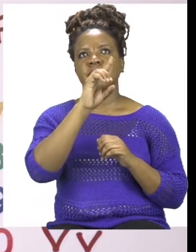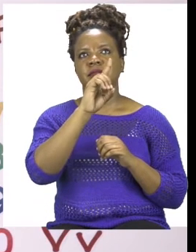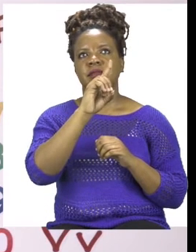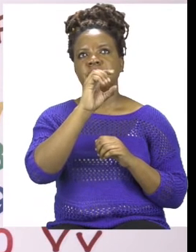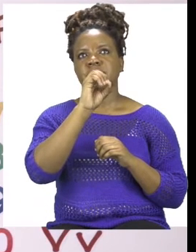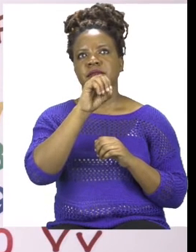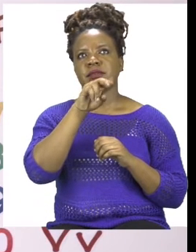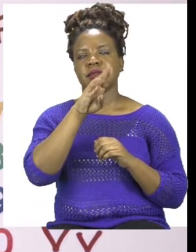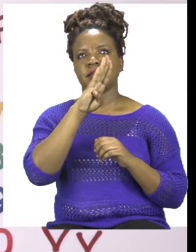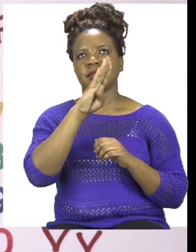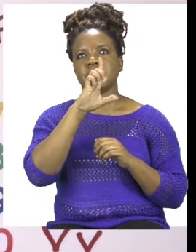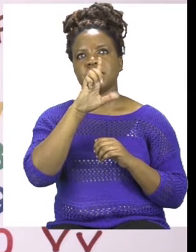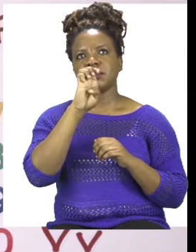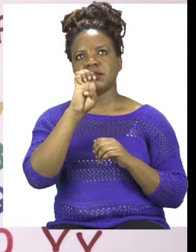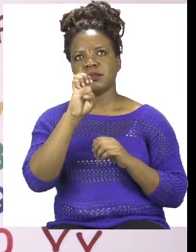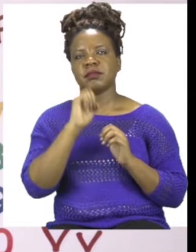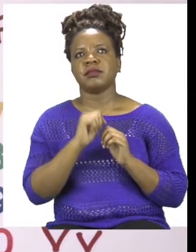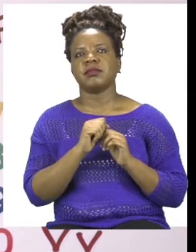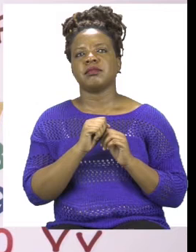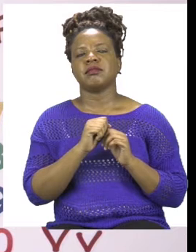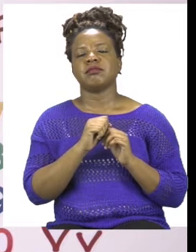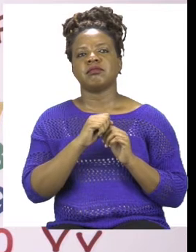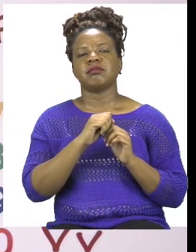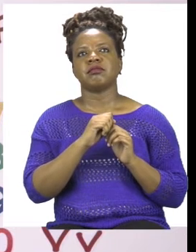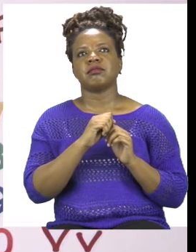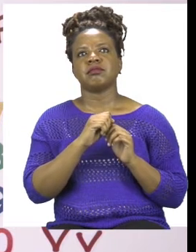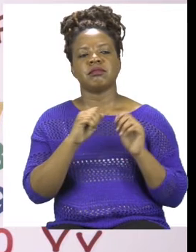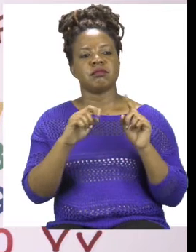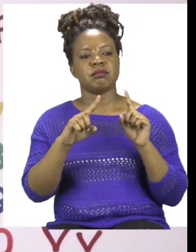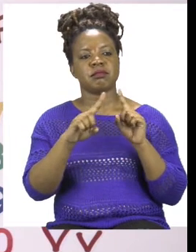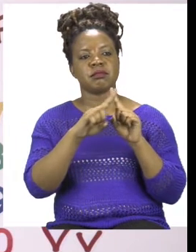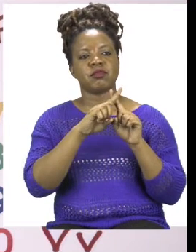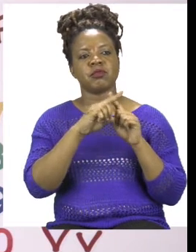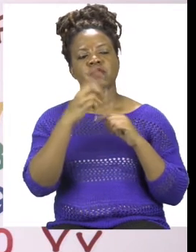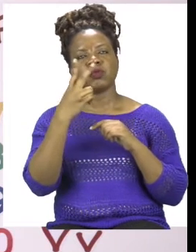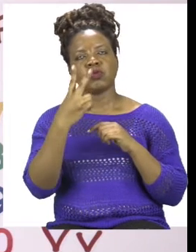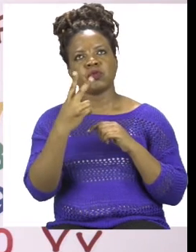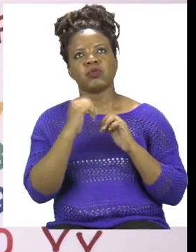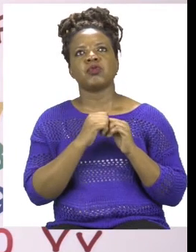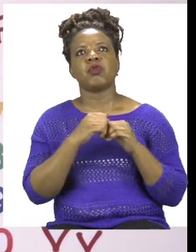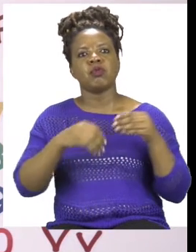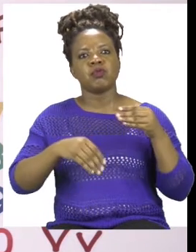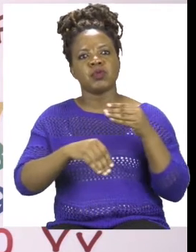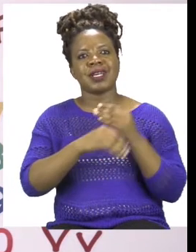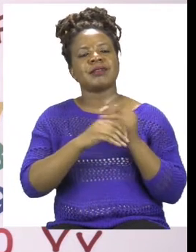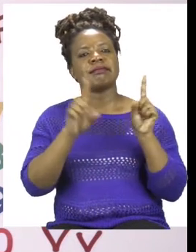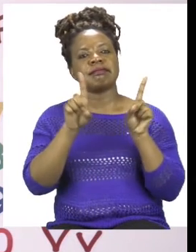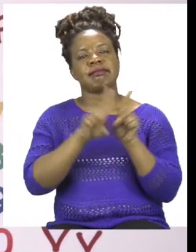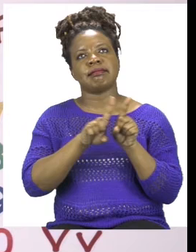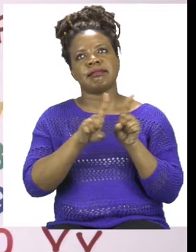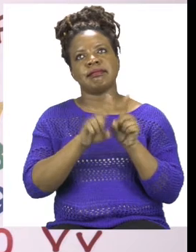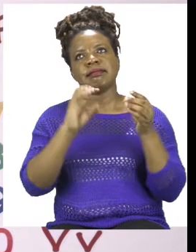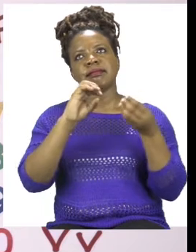the number you've been given you must add. And that's it. It's so simple. So if we